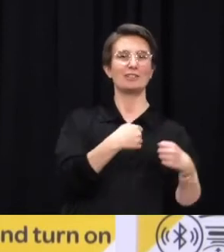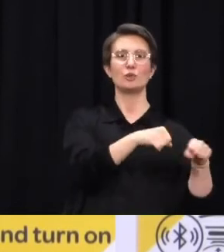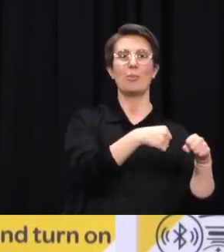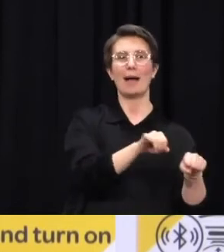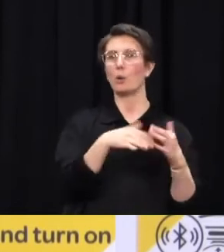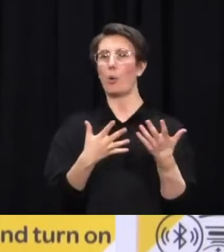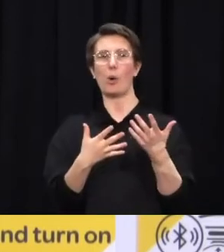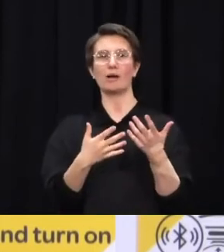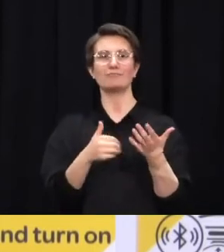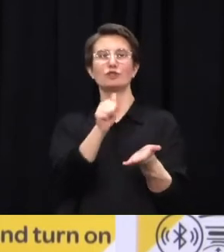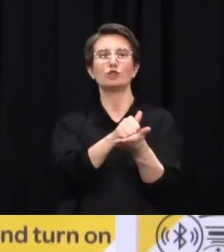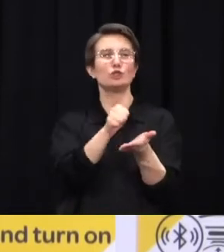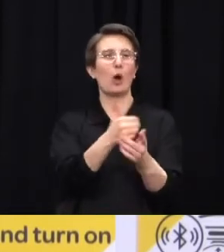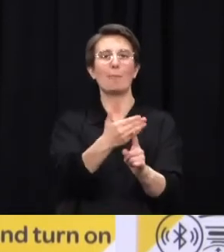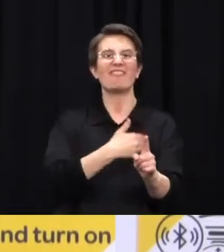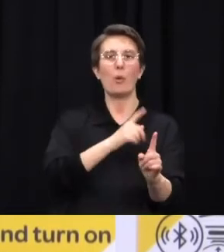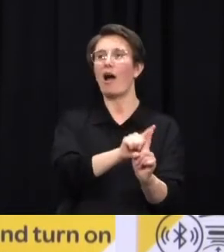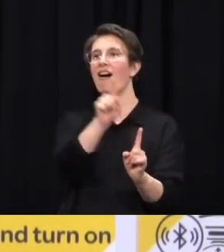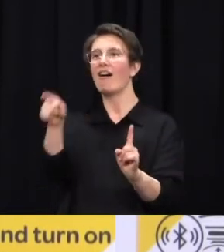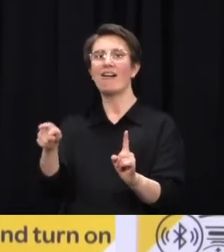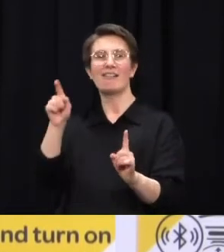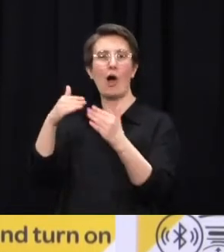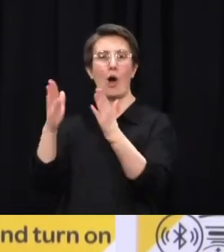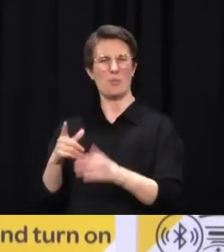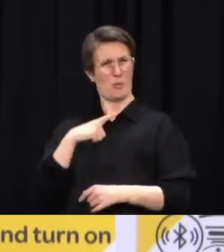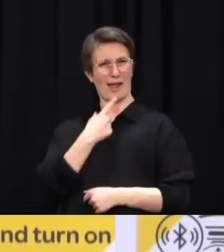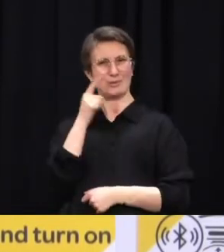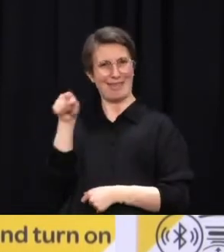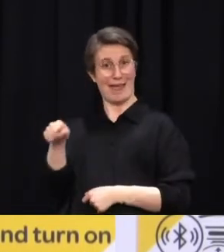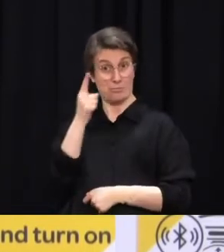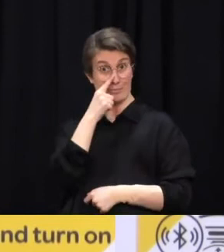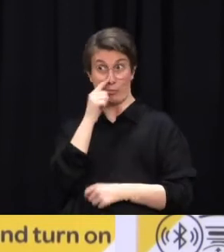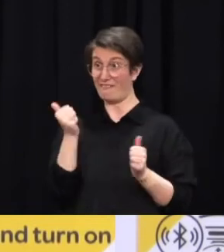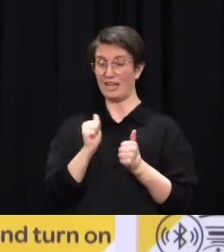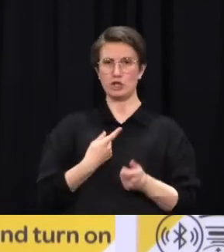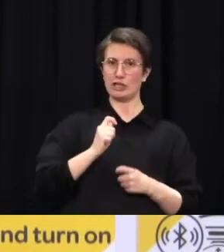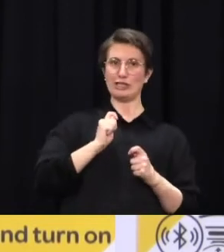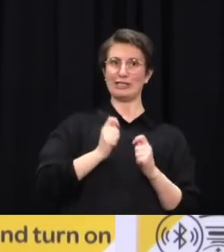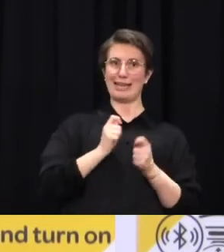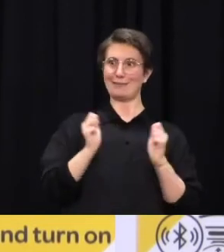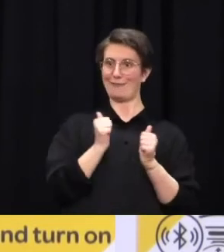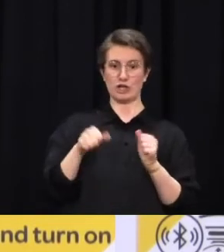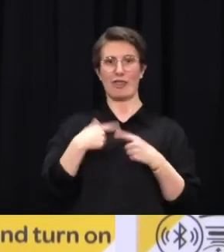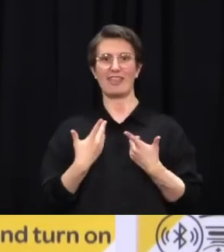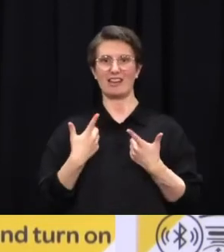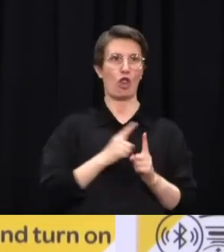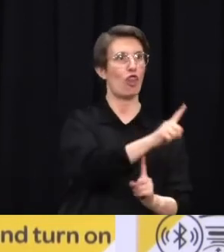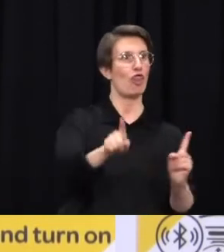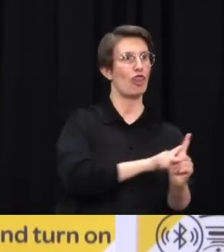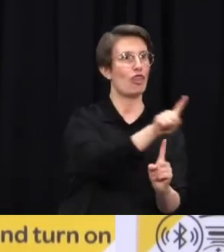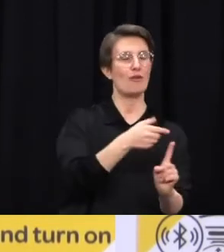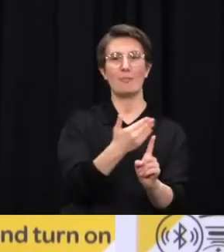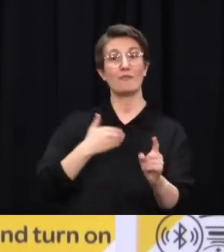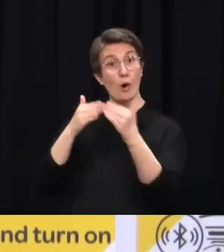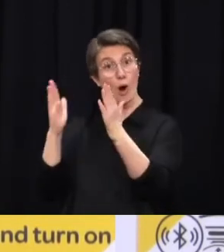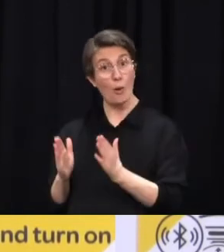And so, we can't quantify that. But it is certainly something that we don't want people to be doing. Ultimately, if you're getting a test, it means